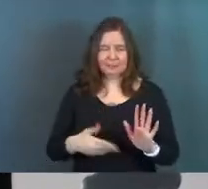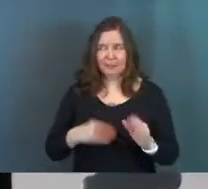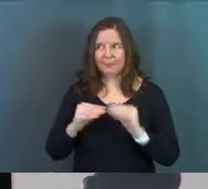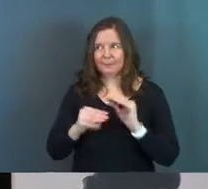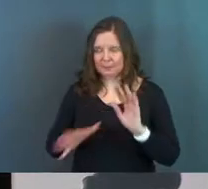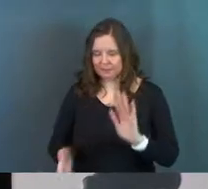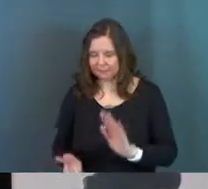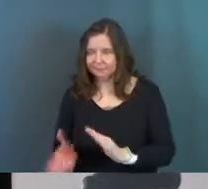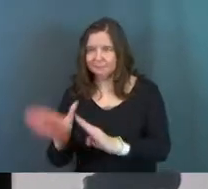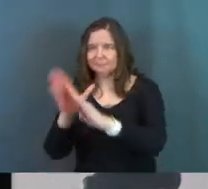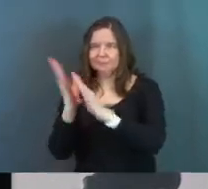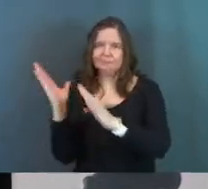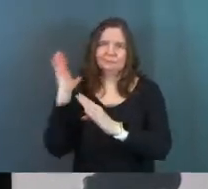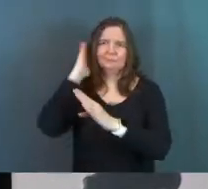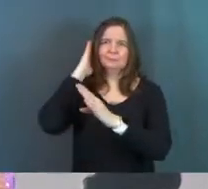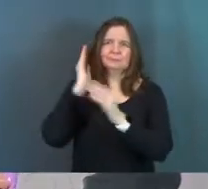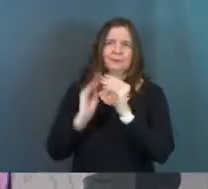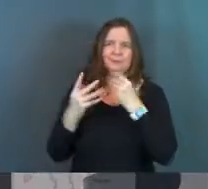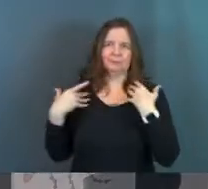me fix that. Puts the ear back in.